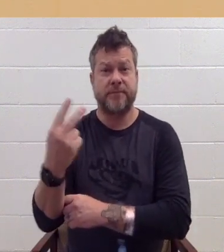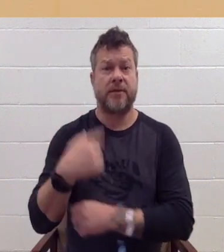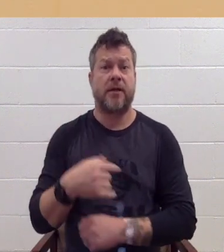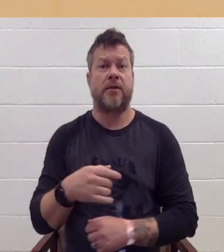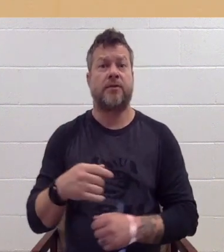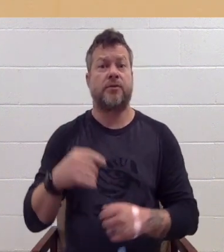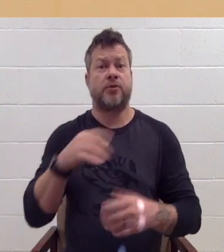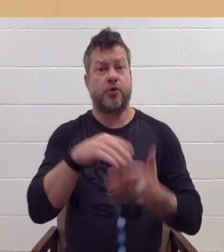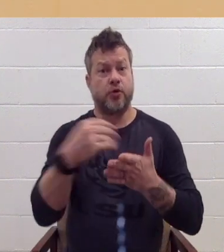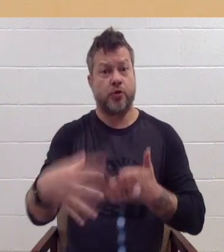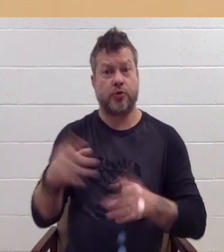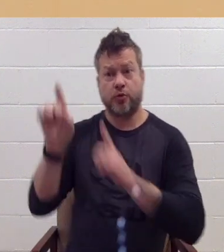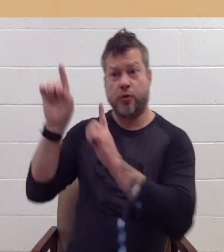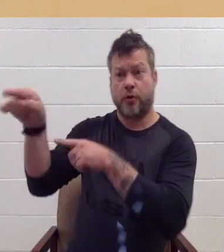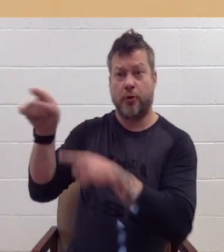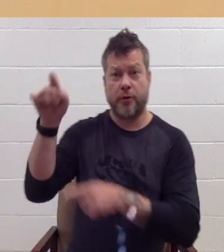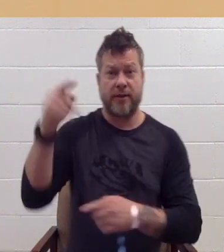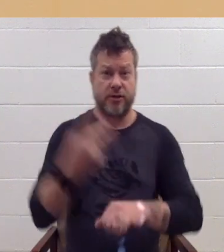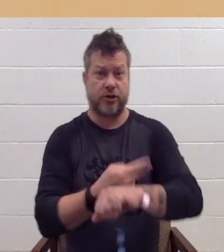University for a college tour.